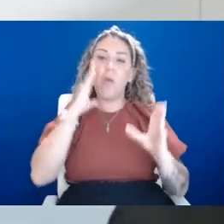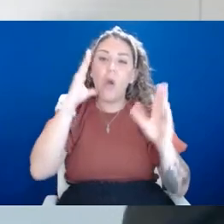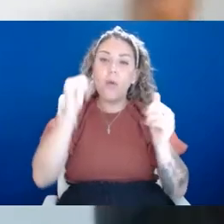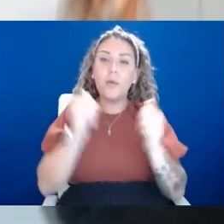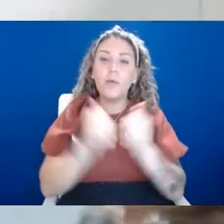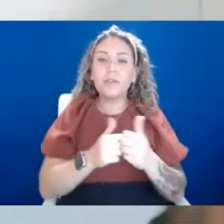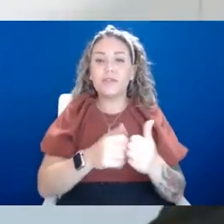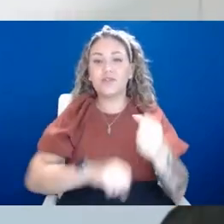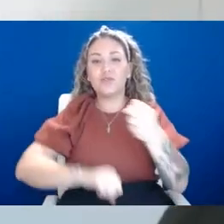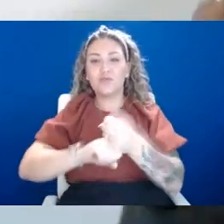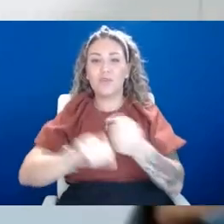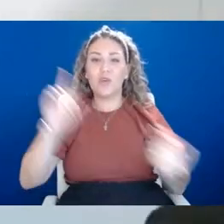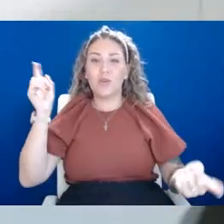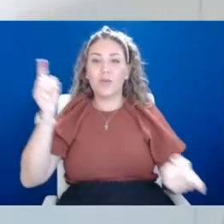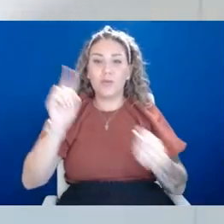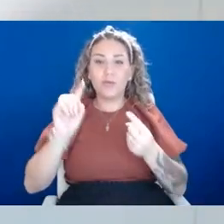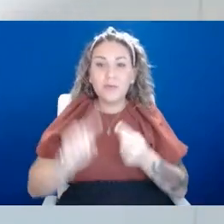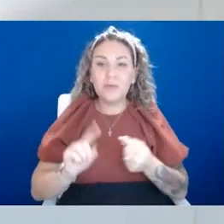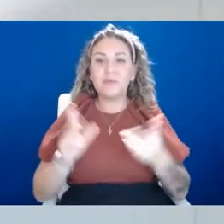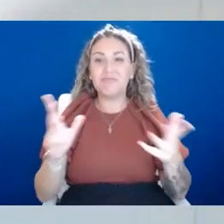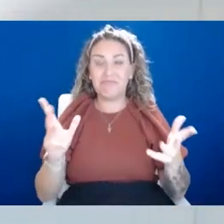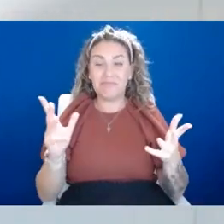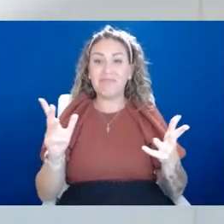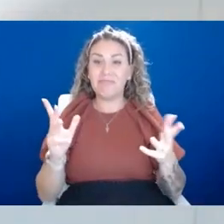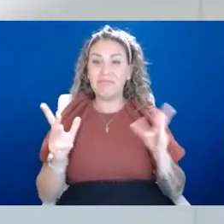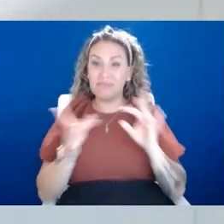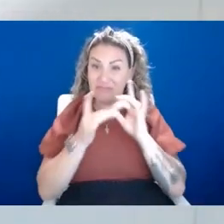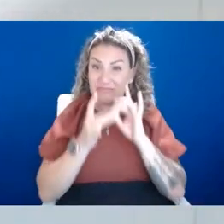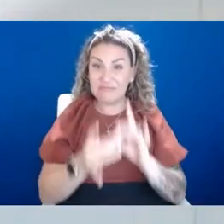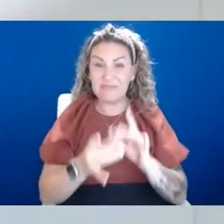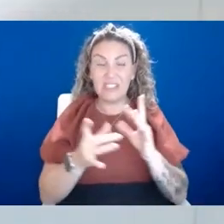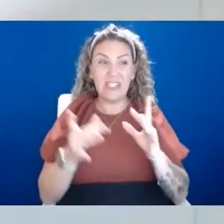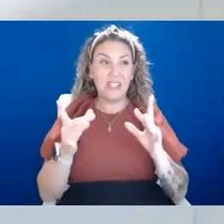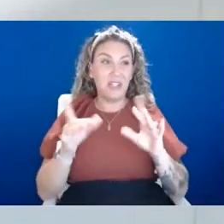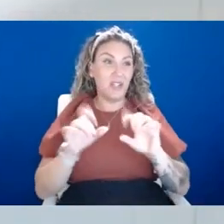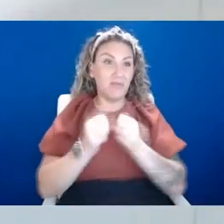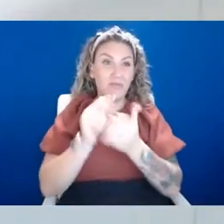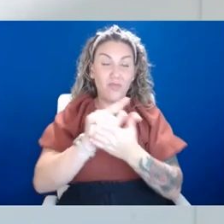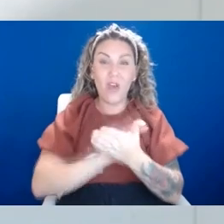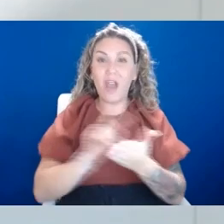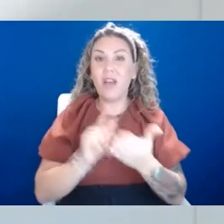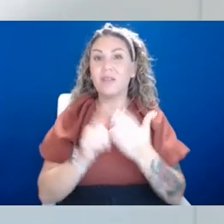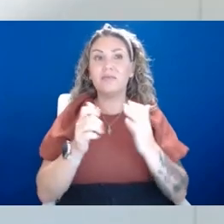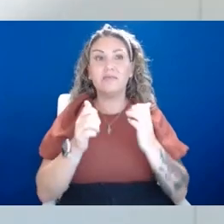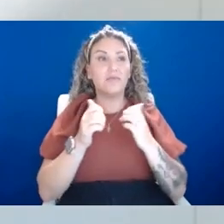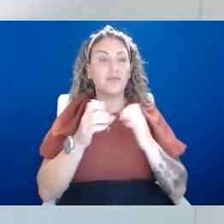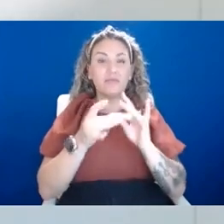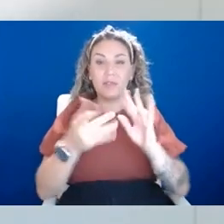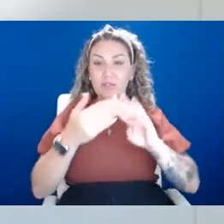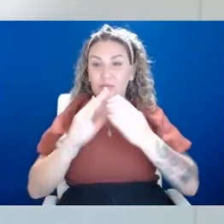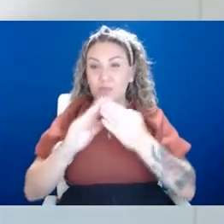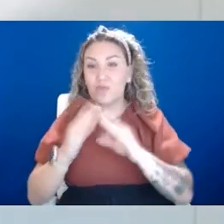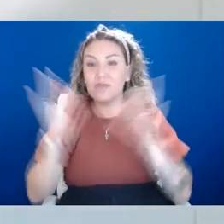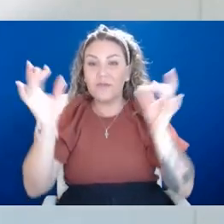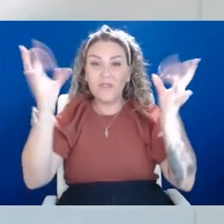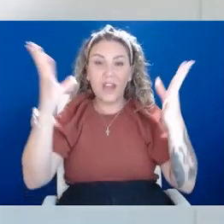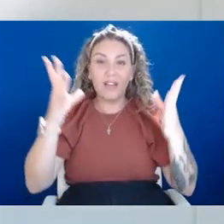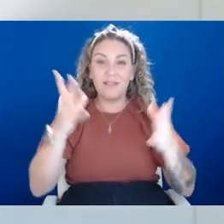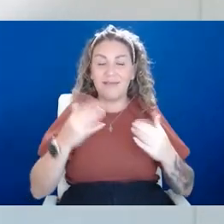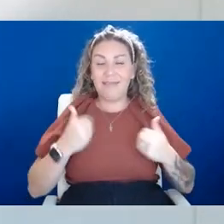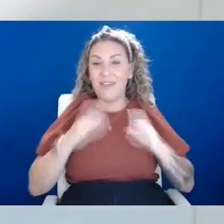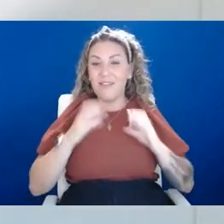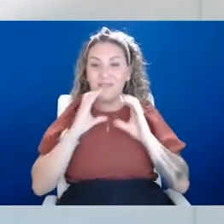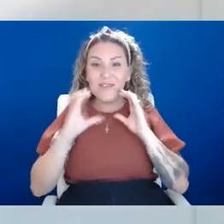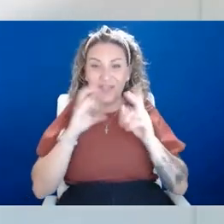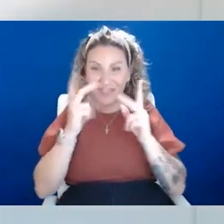you know, just the crime around, you know, uh, communities and make sure that we're having conversations as we try to figure out,